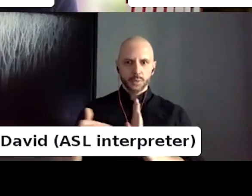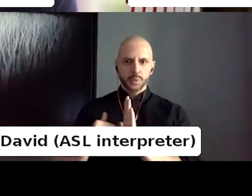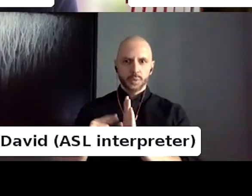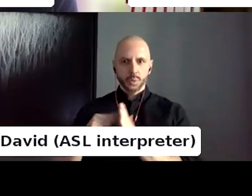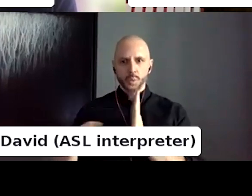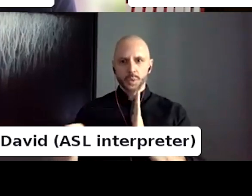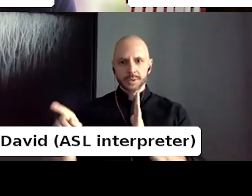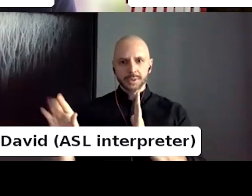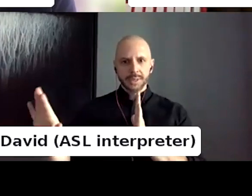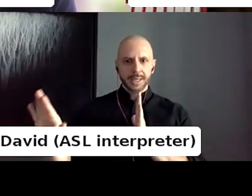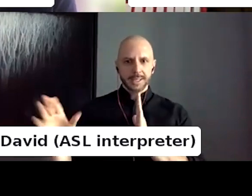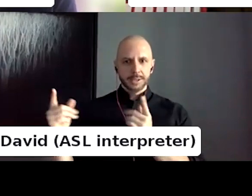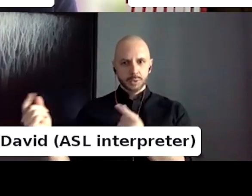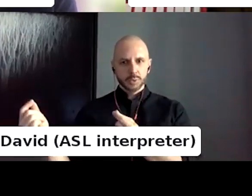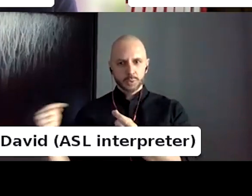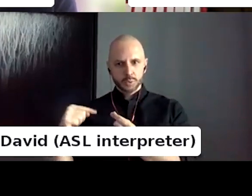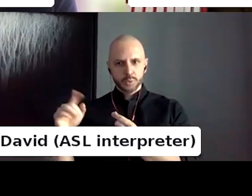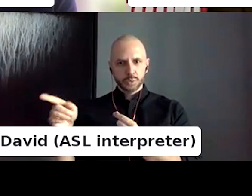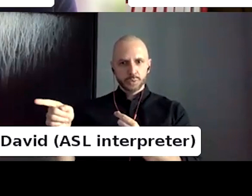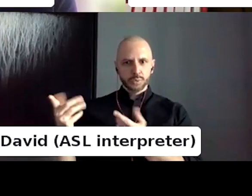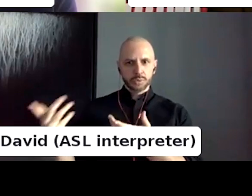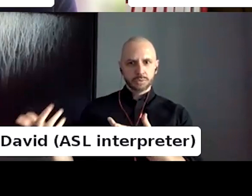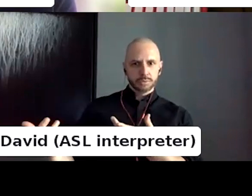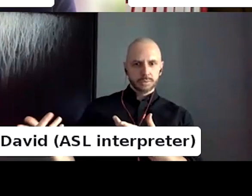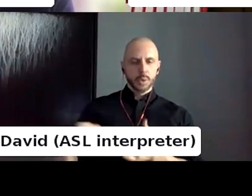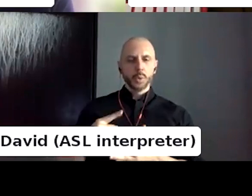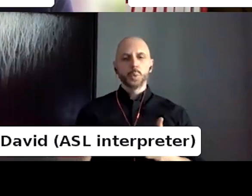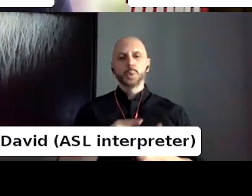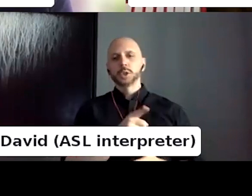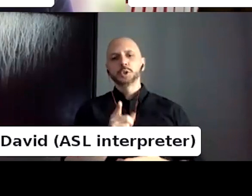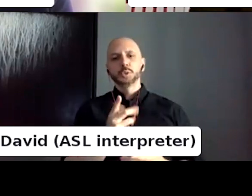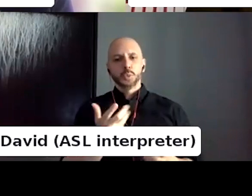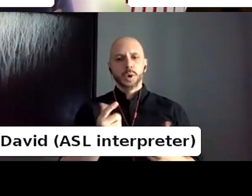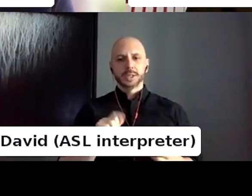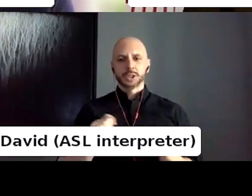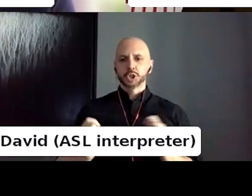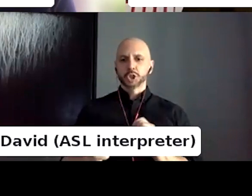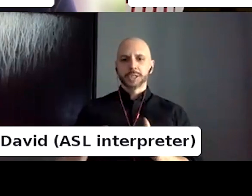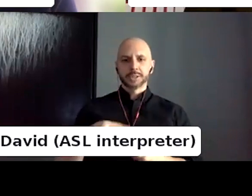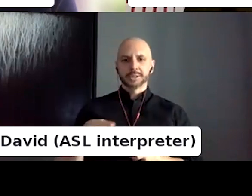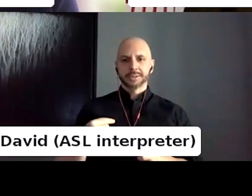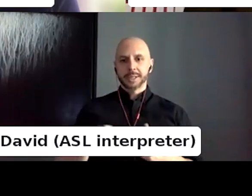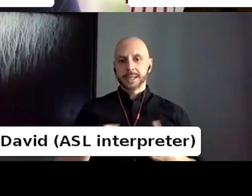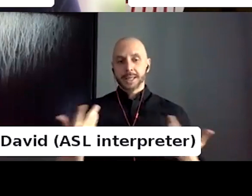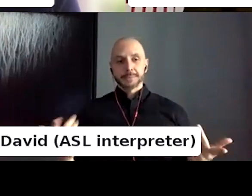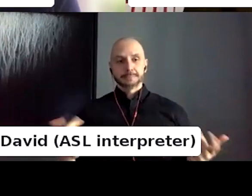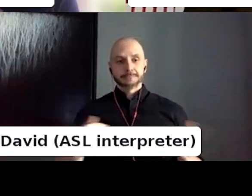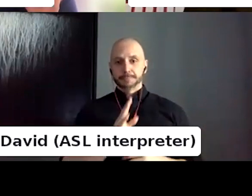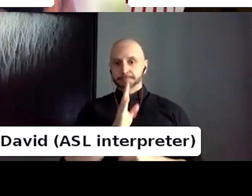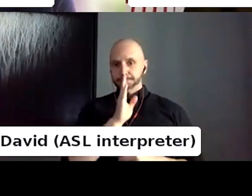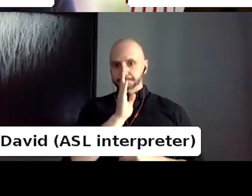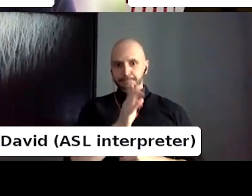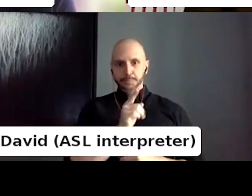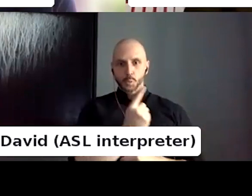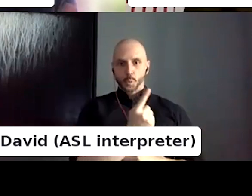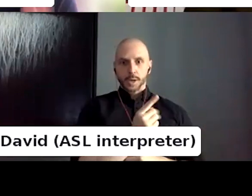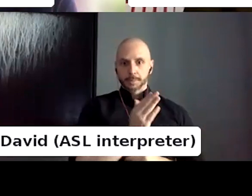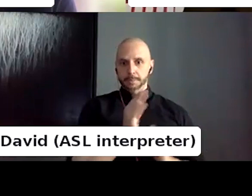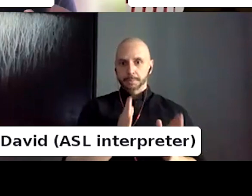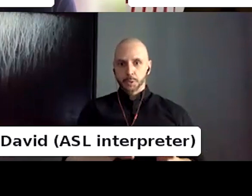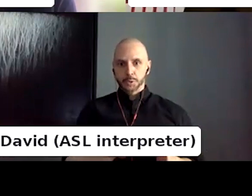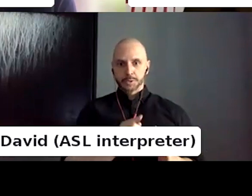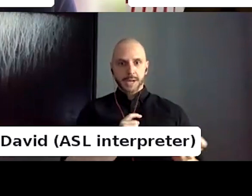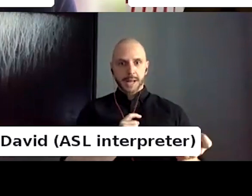you afraid about? What do you think needs to change? What do you want to change? And it's kind of directed to all three of you, like, not only just in a